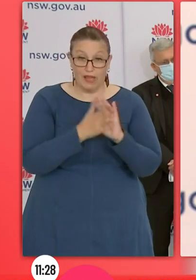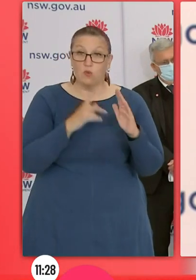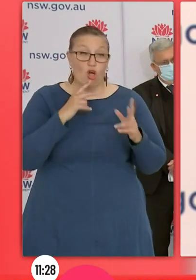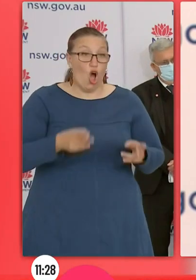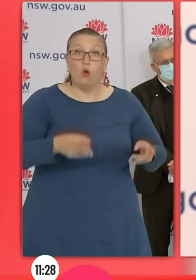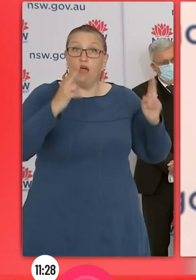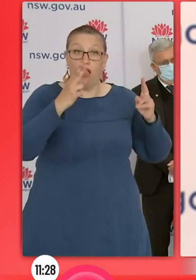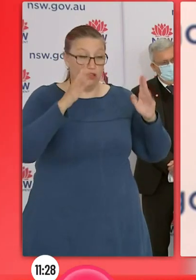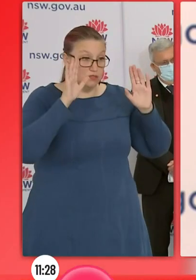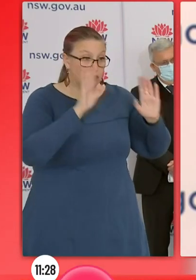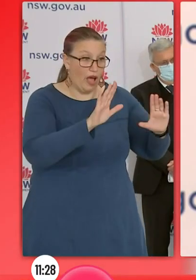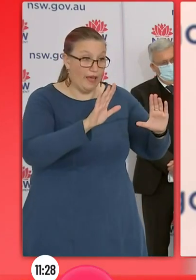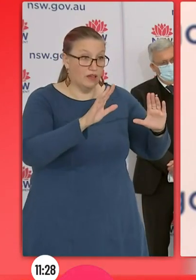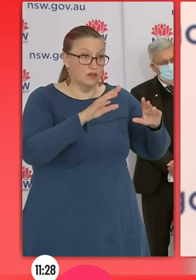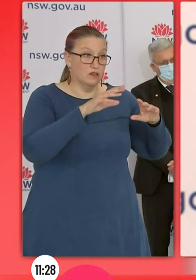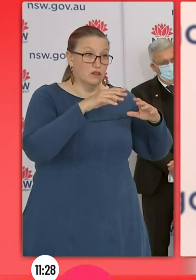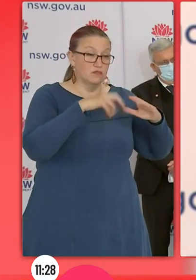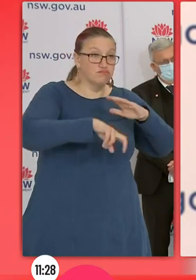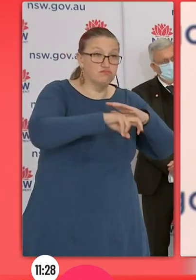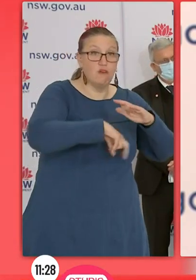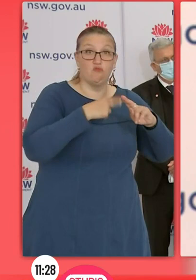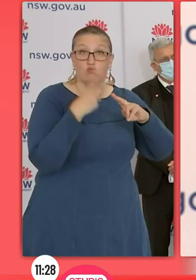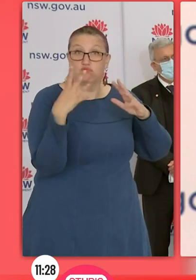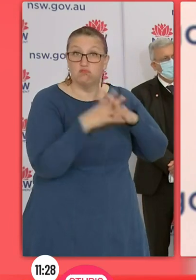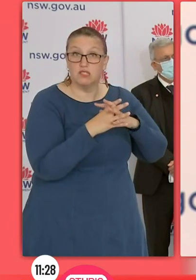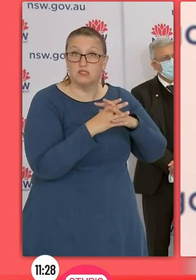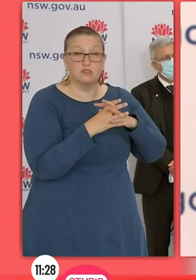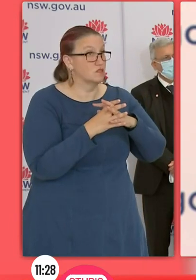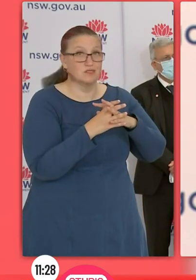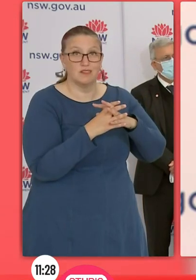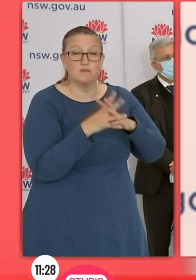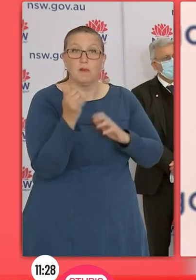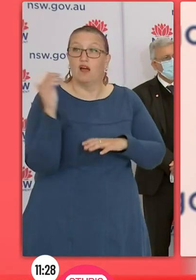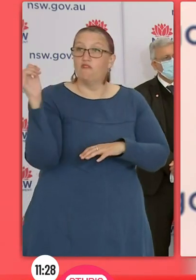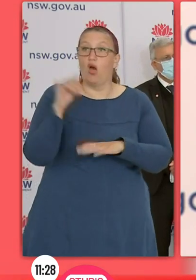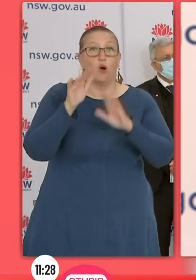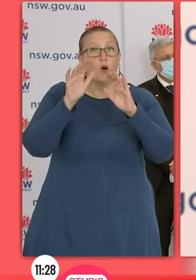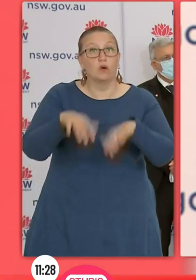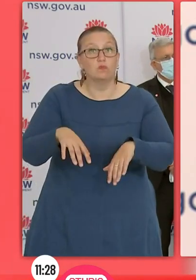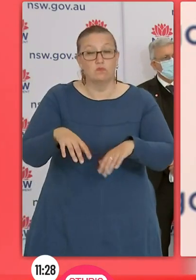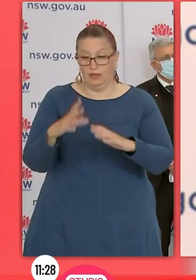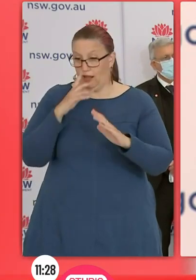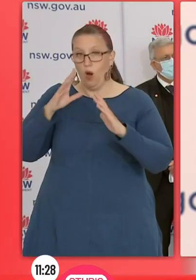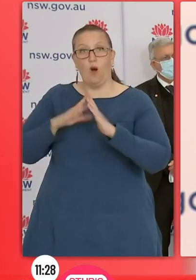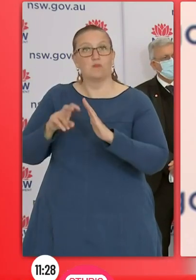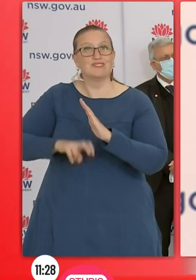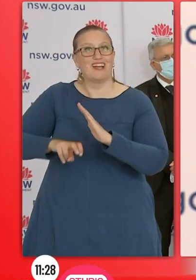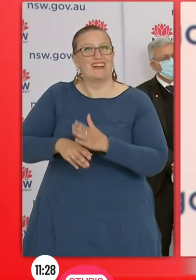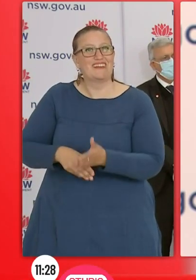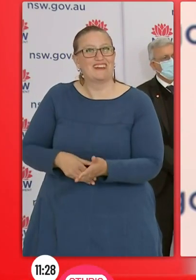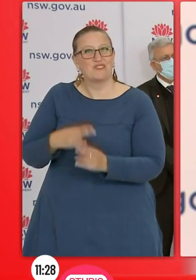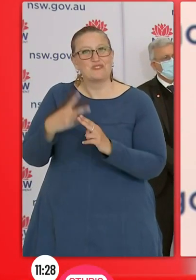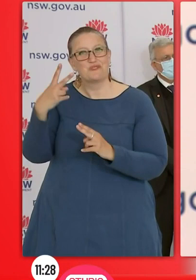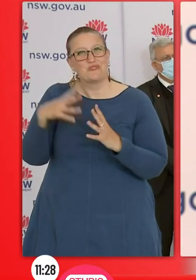one that has a different system which is less reliant on health staff and police staff, we can then put those